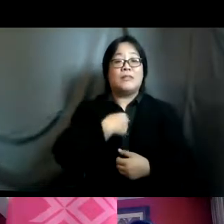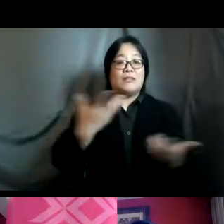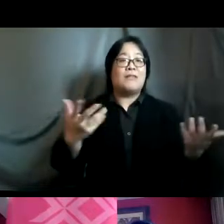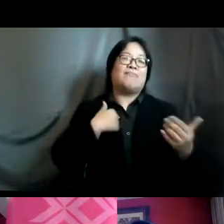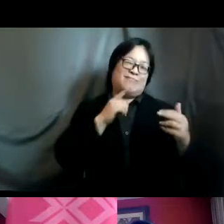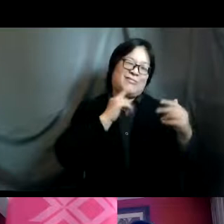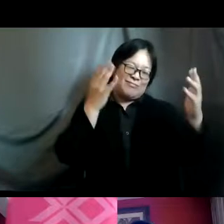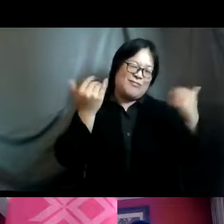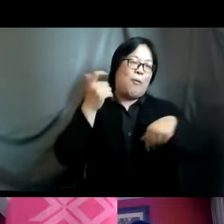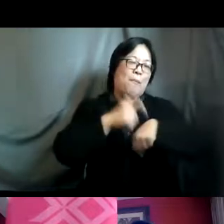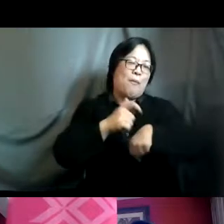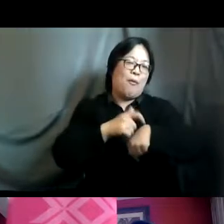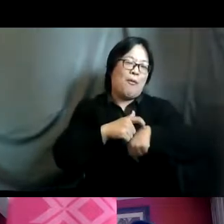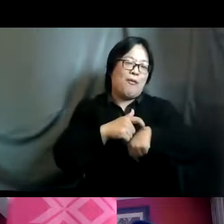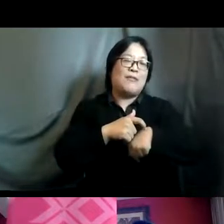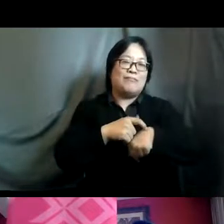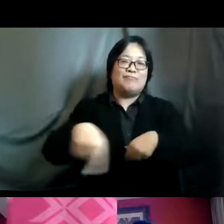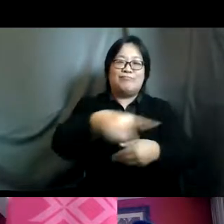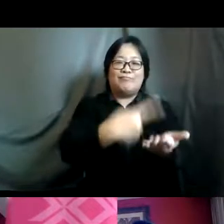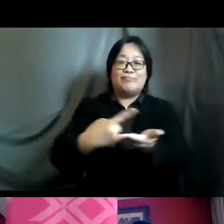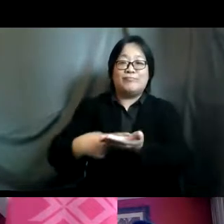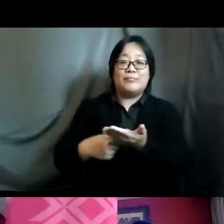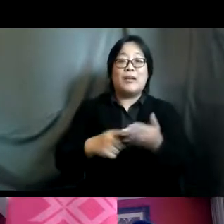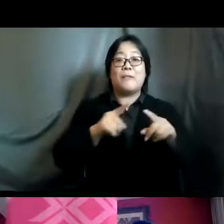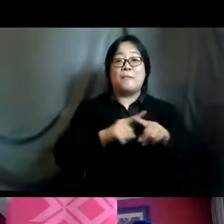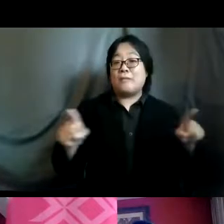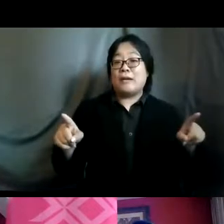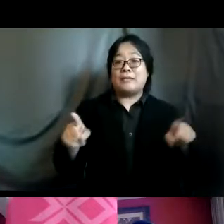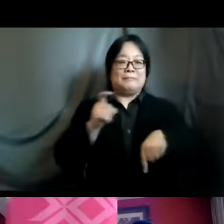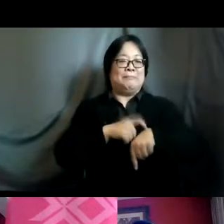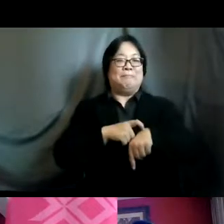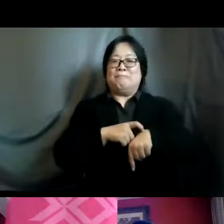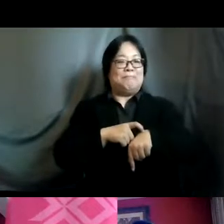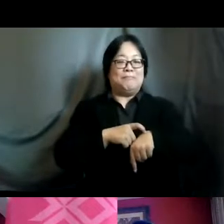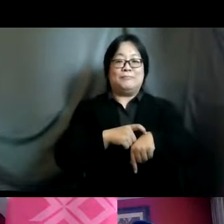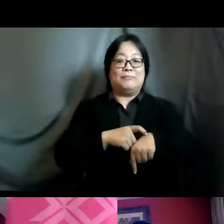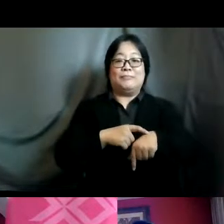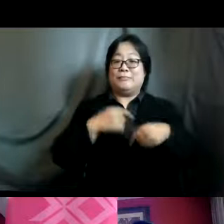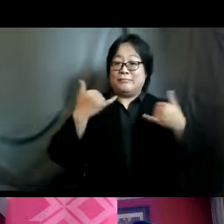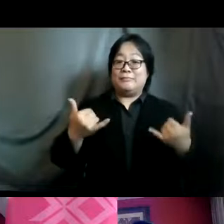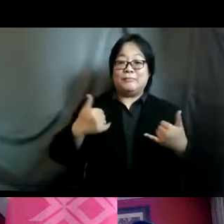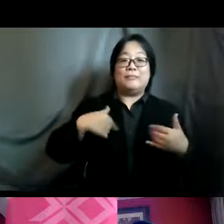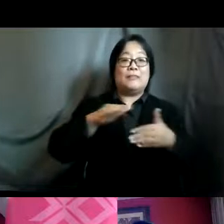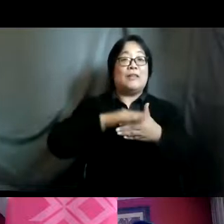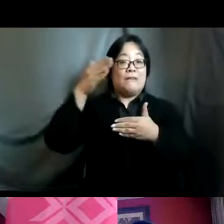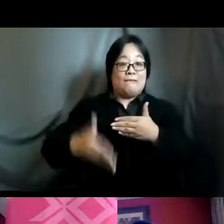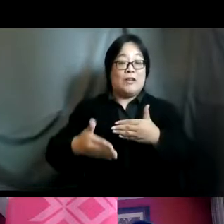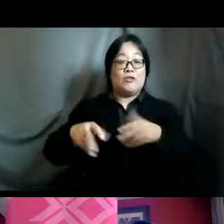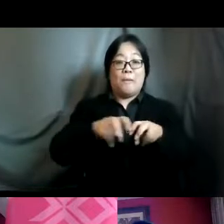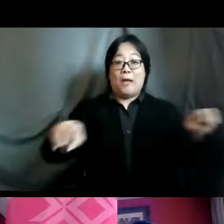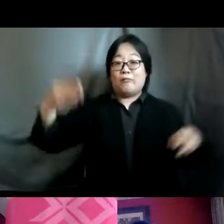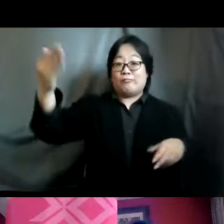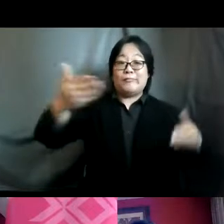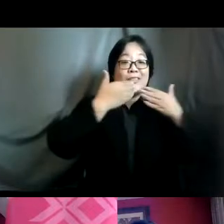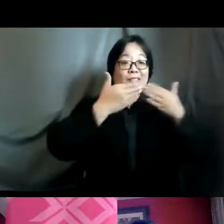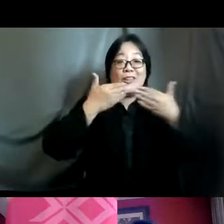allocate for this um discussion but stay conscious the time factor i'll now declare our panel sessions close um thank you once again